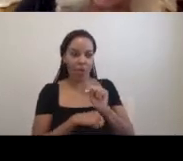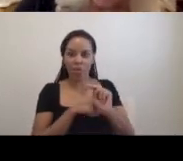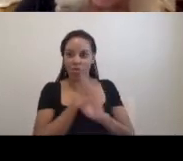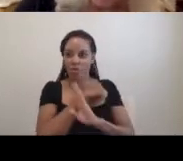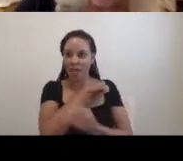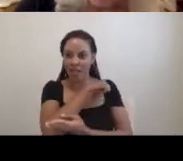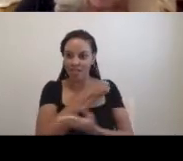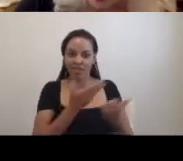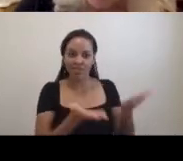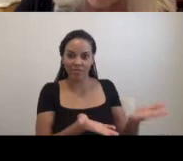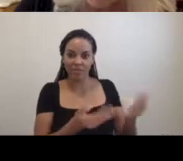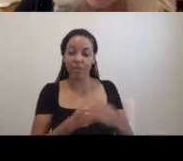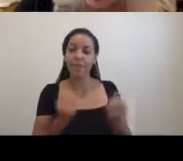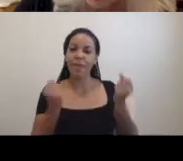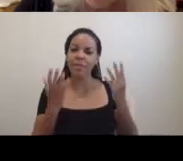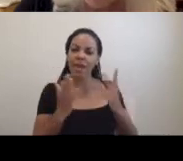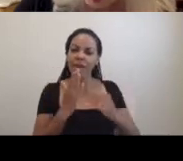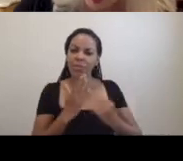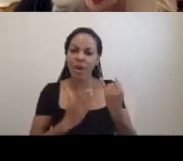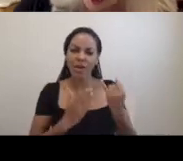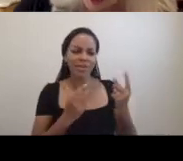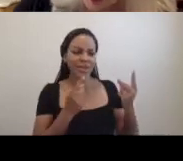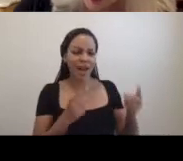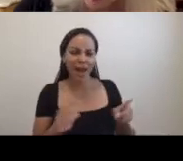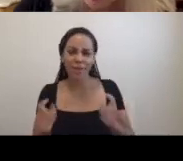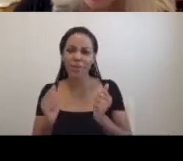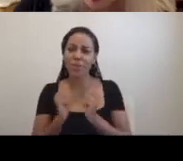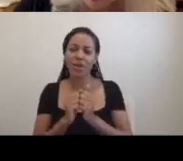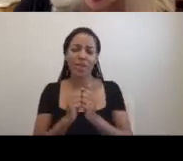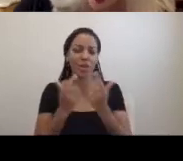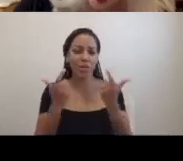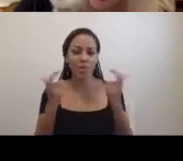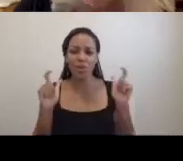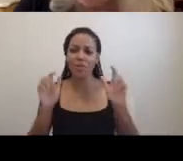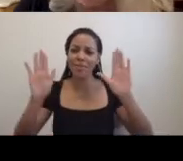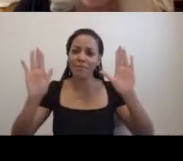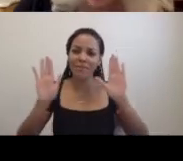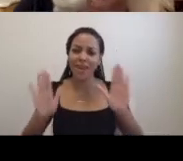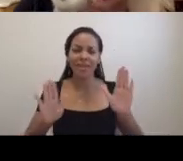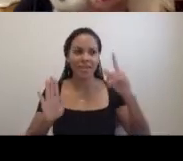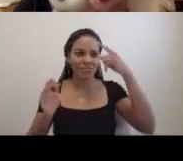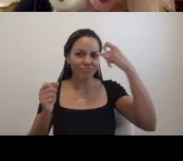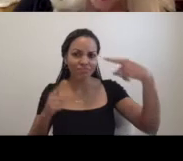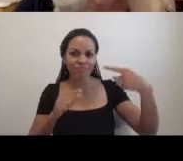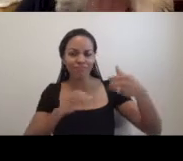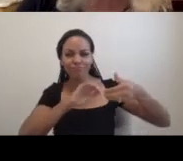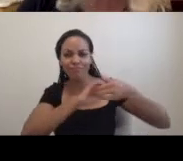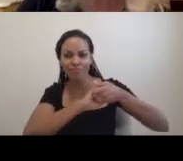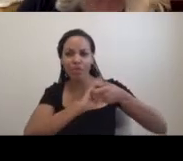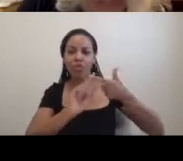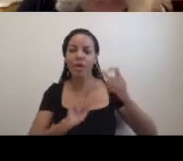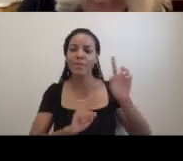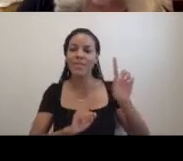Many projects have happened with huge, amazing, in-kind cooperation from DSNY.